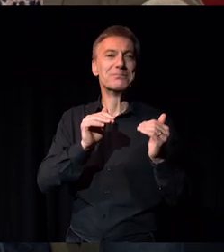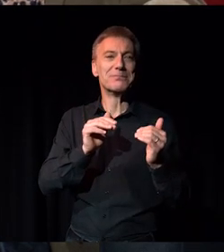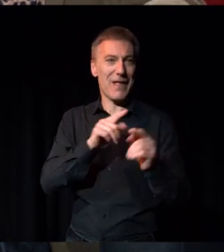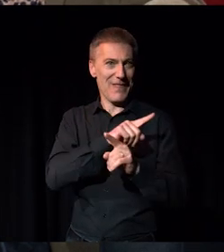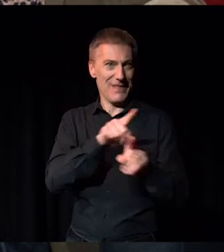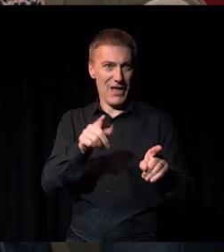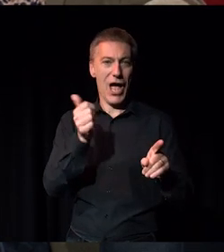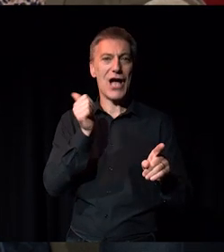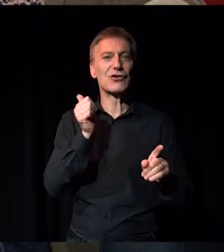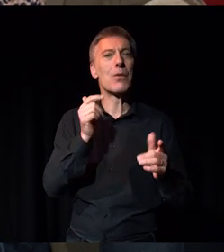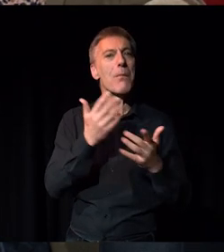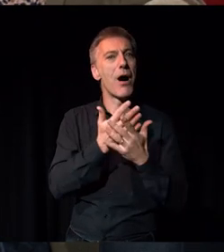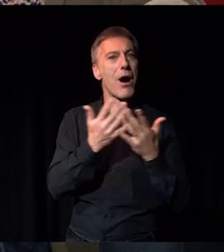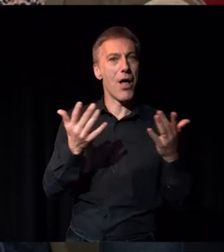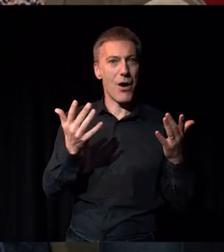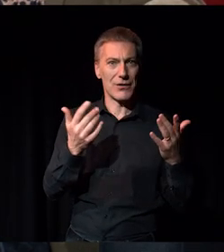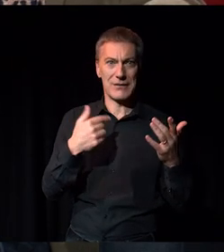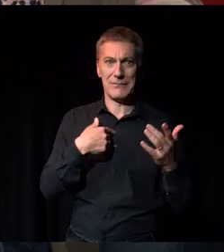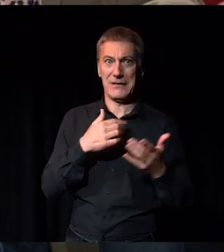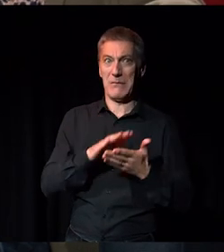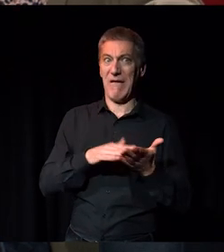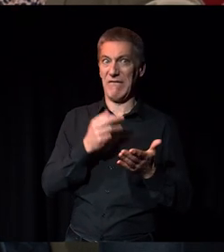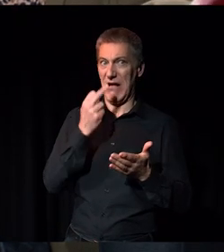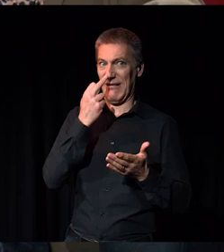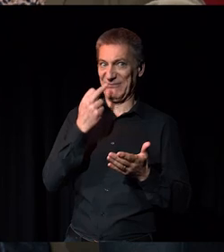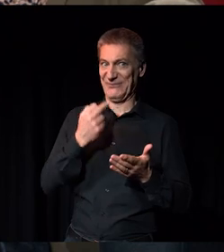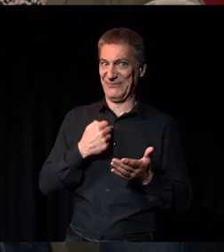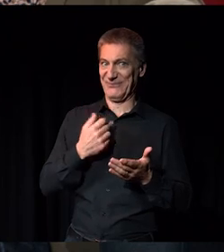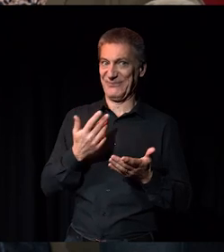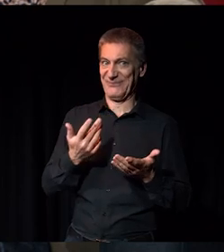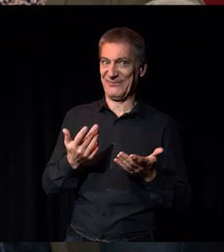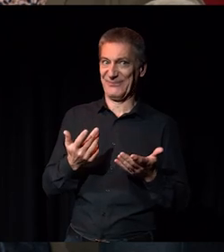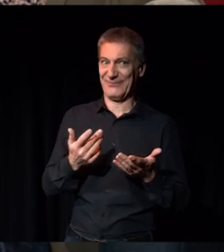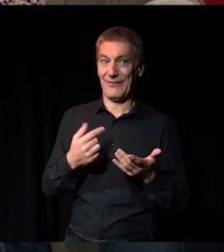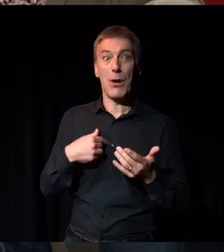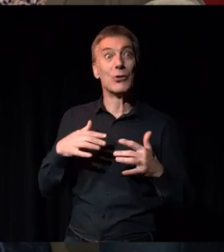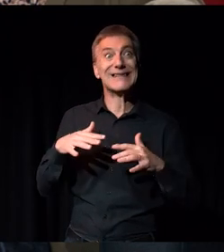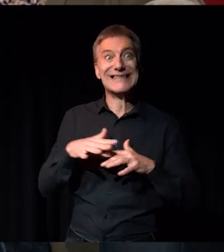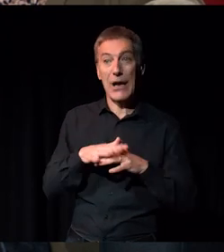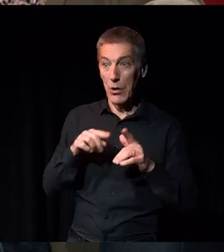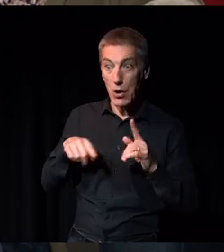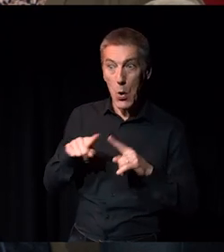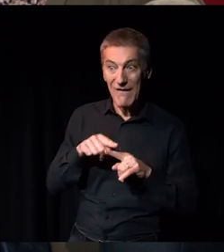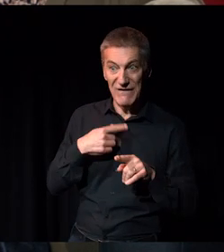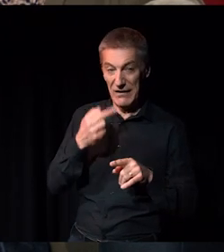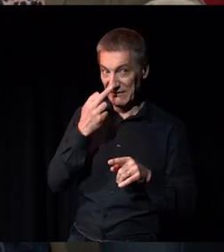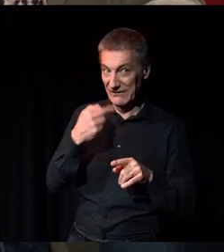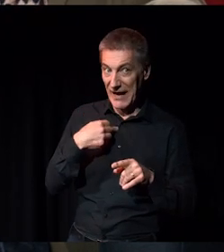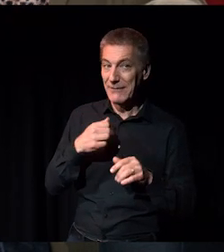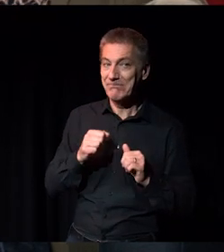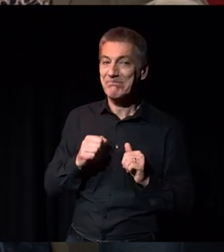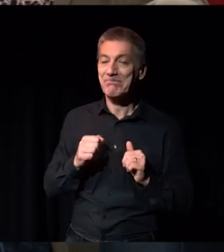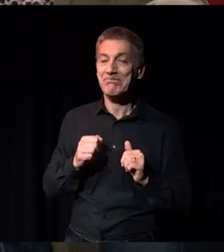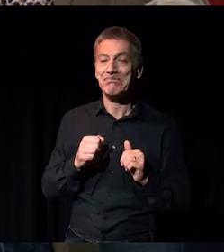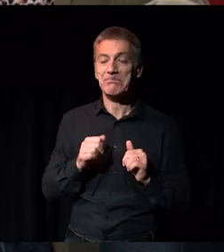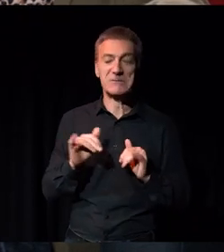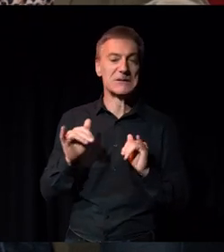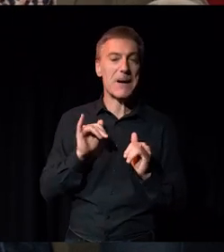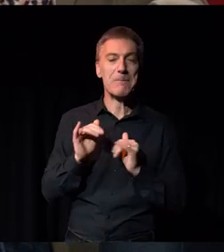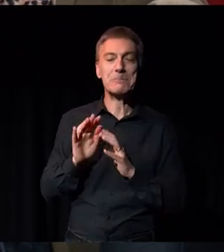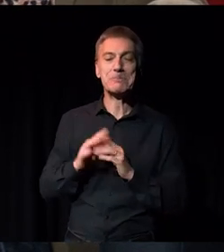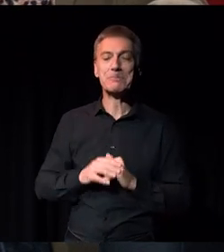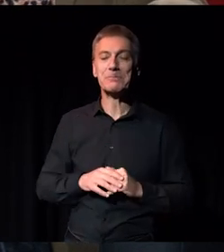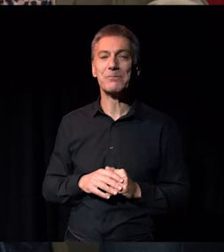And, and, suffering from imposter syndrome. lot of people in my network relate to this and feeling like, you